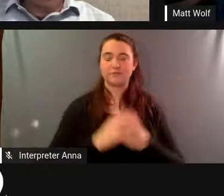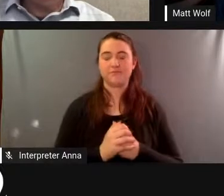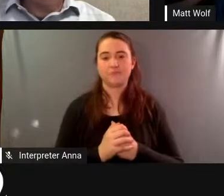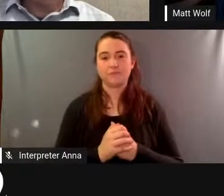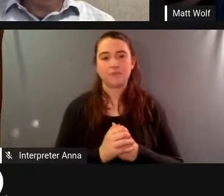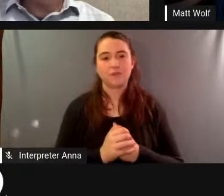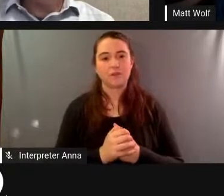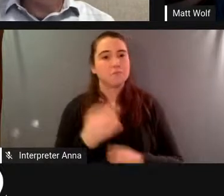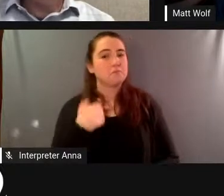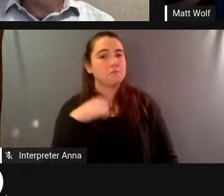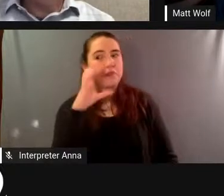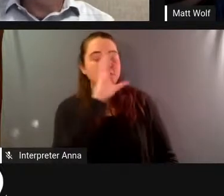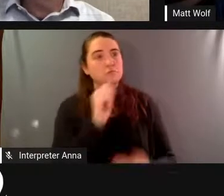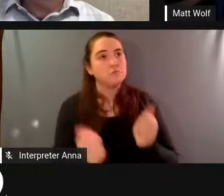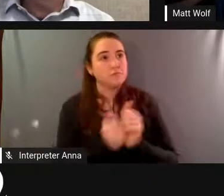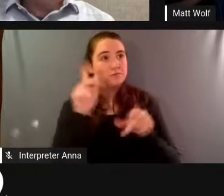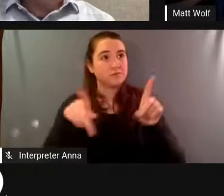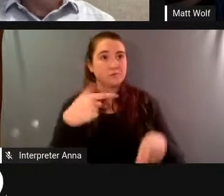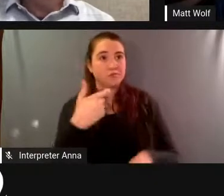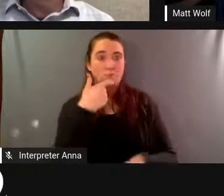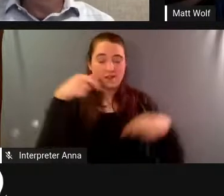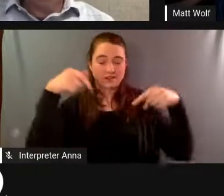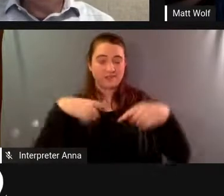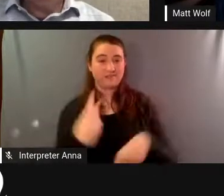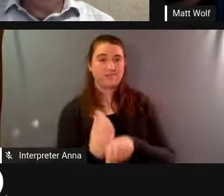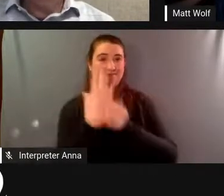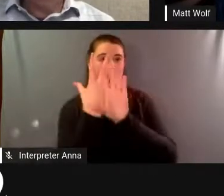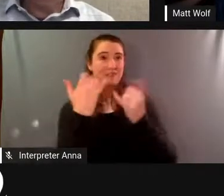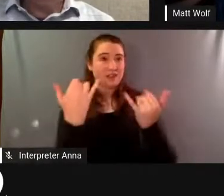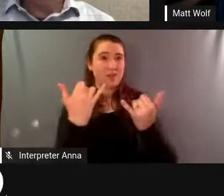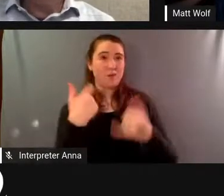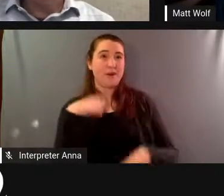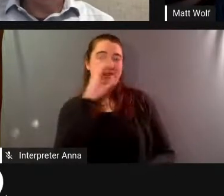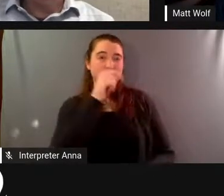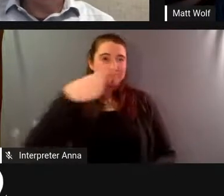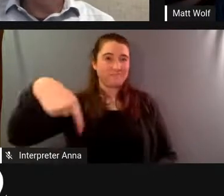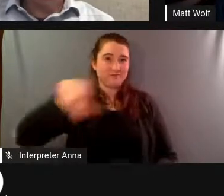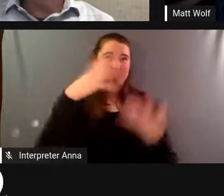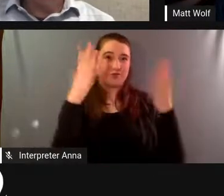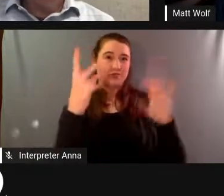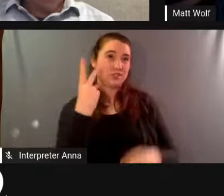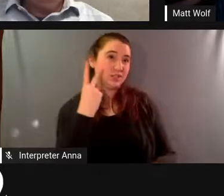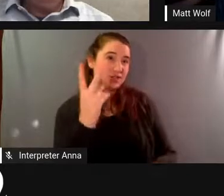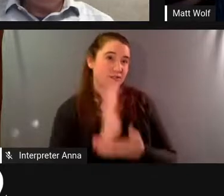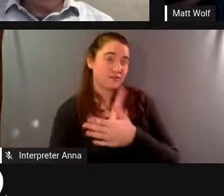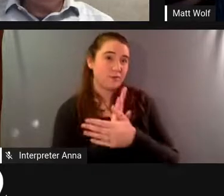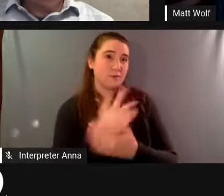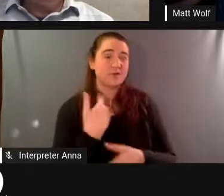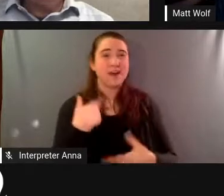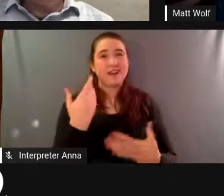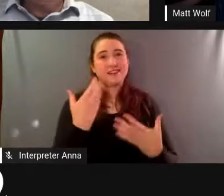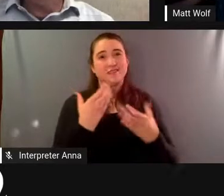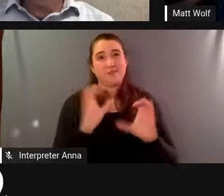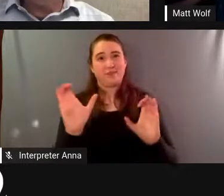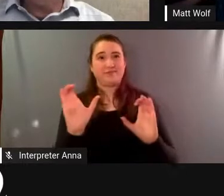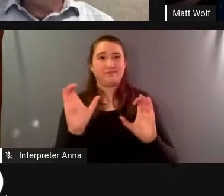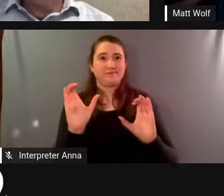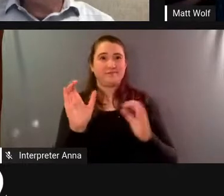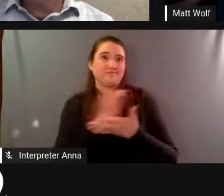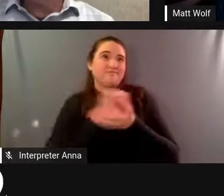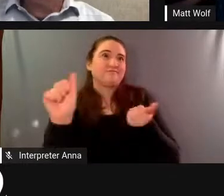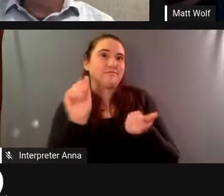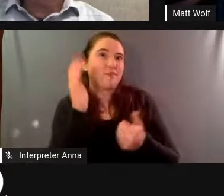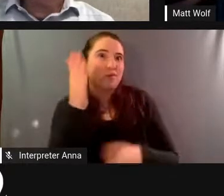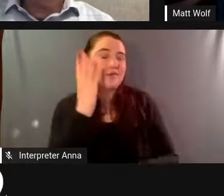people watching this have have seen the film so i i don't really want to do a spoiler but you have one of the sort of the great